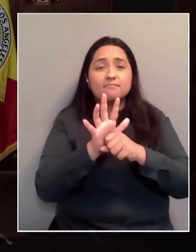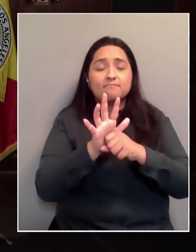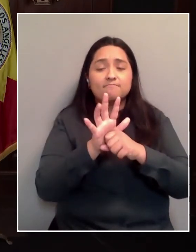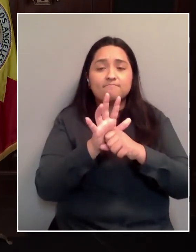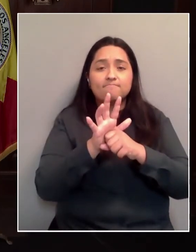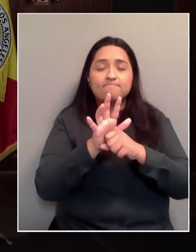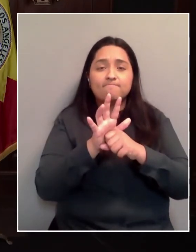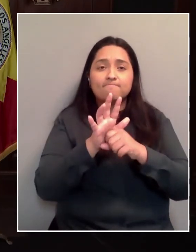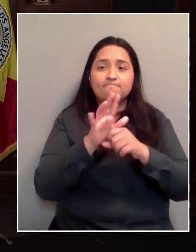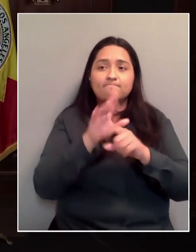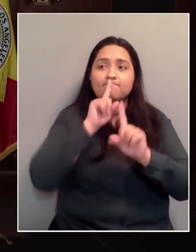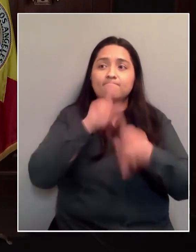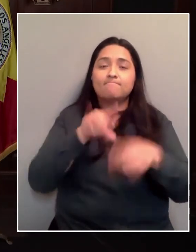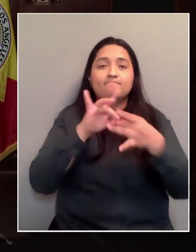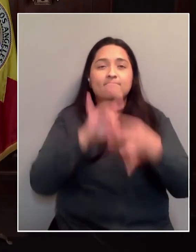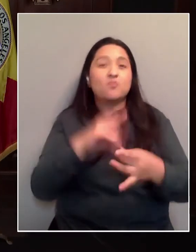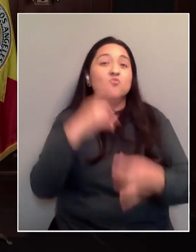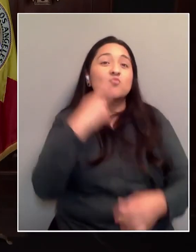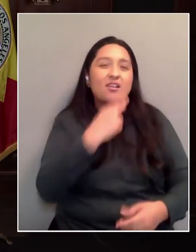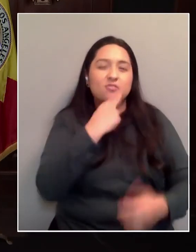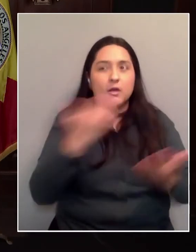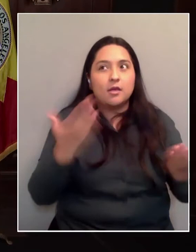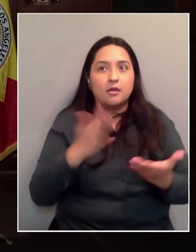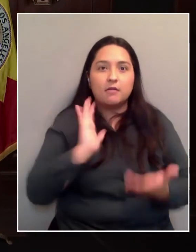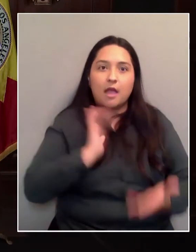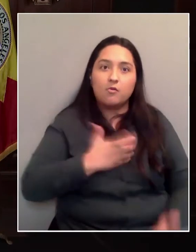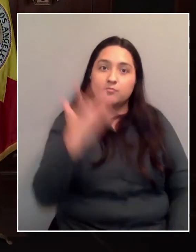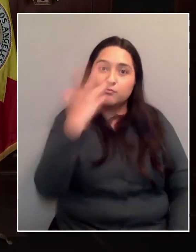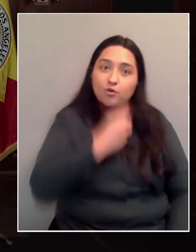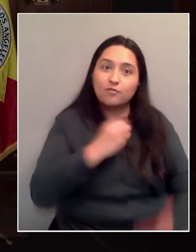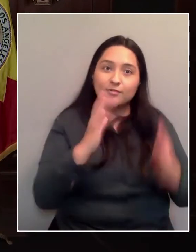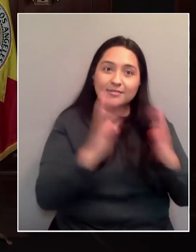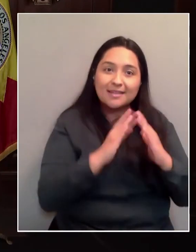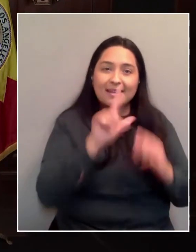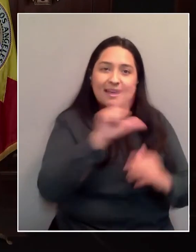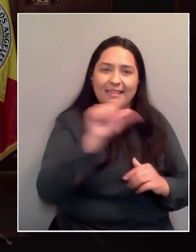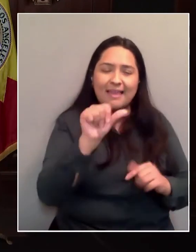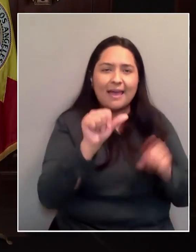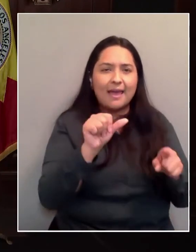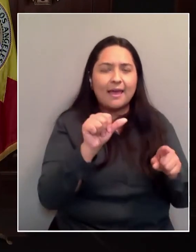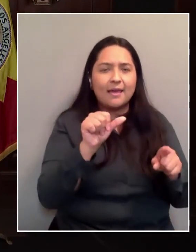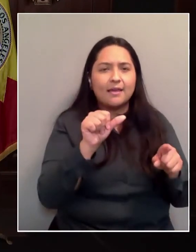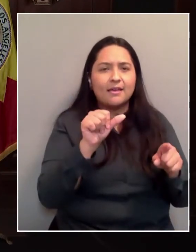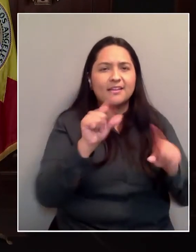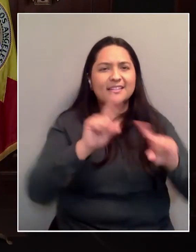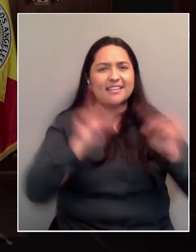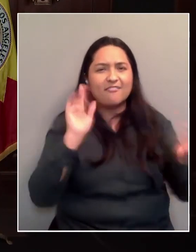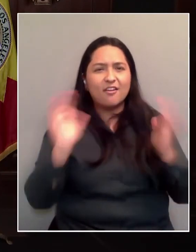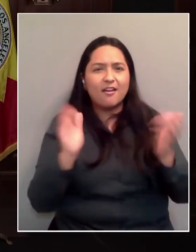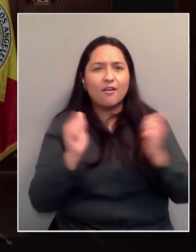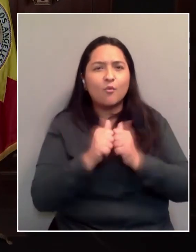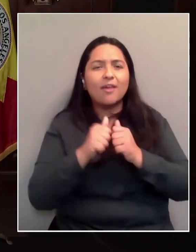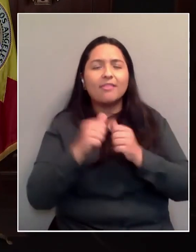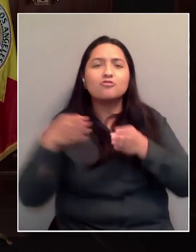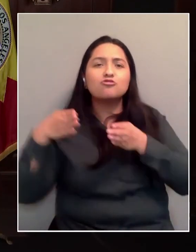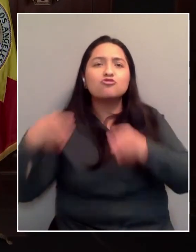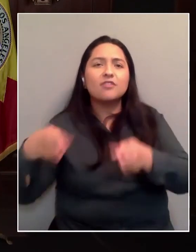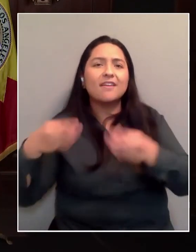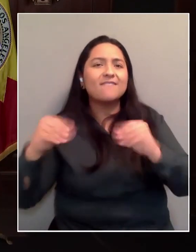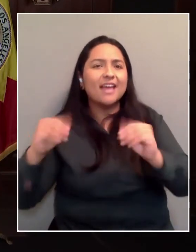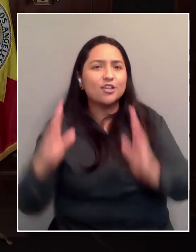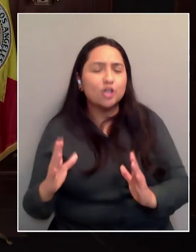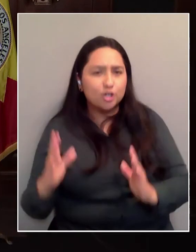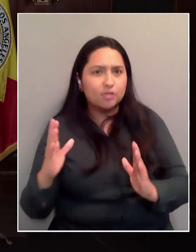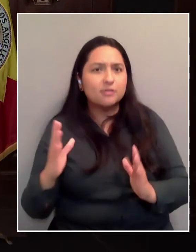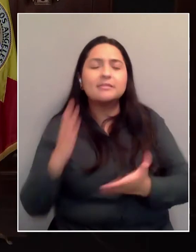our beautiful city of Los Angeles versus street vendors? Some tactics stands are working. You know, it's very logical. They're trying to